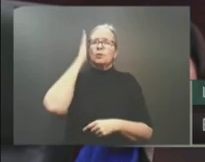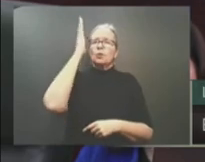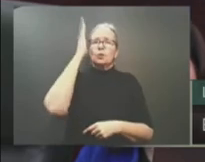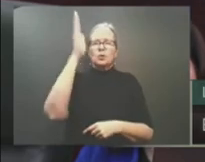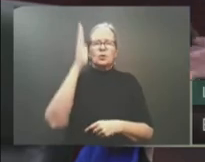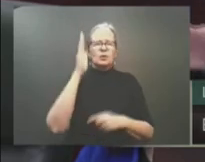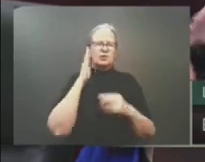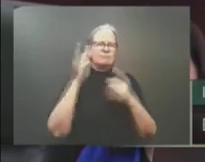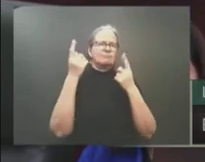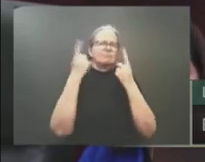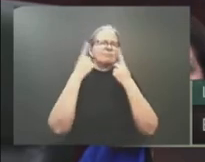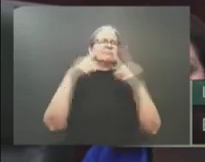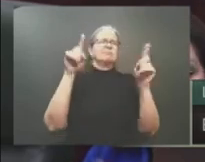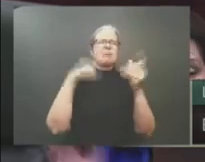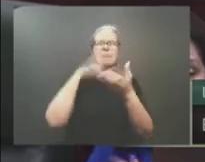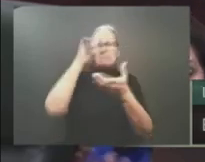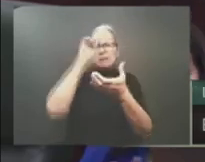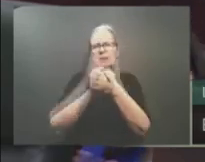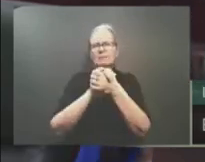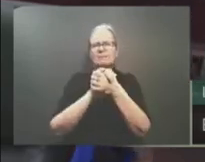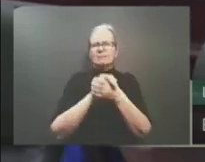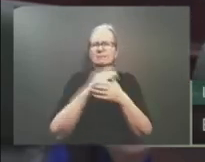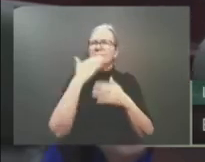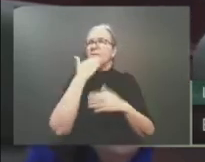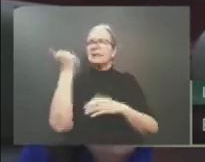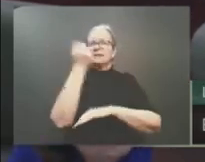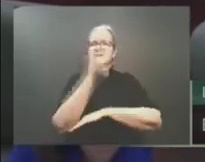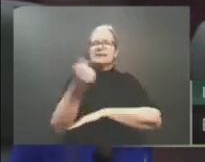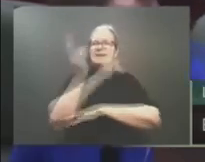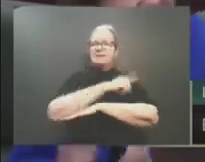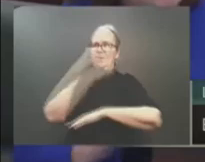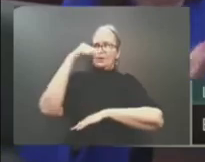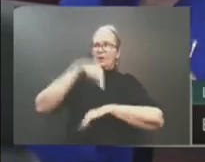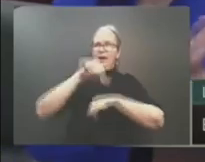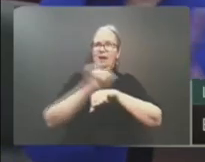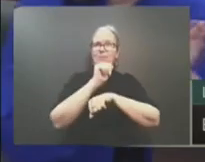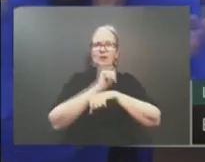best days are ahead. Thank you. Thank you. Thank